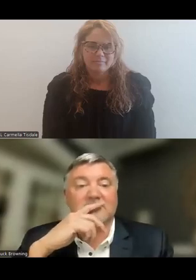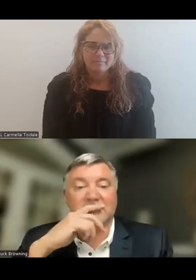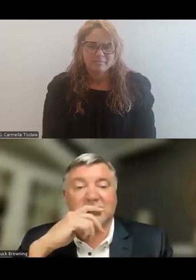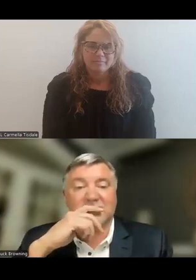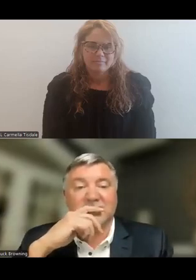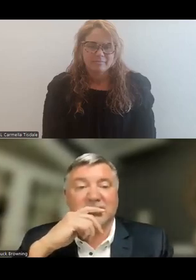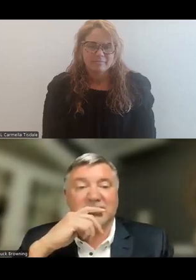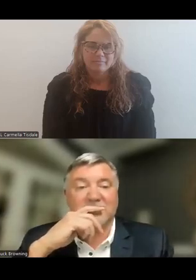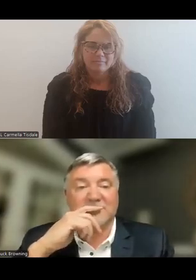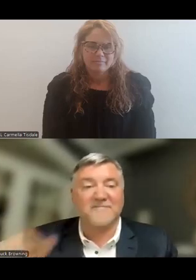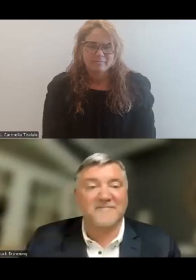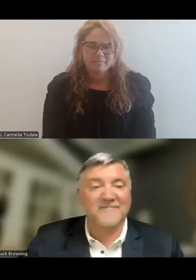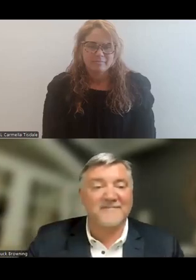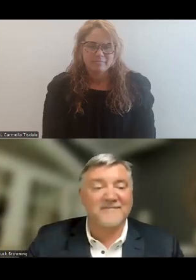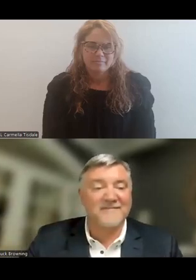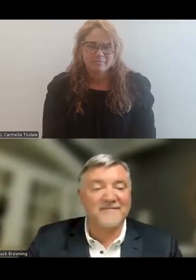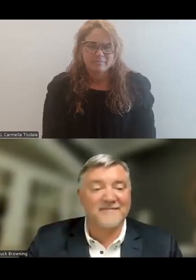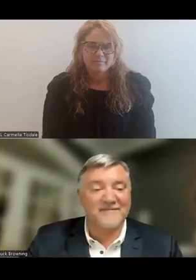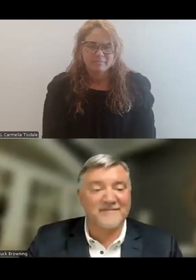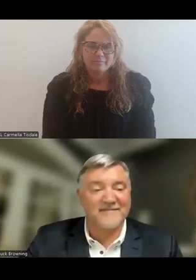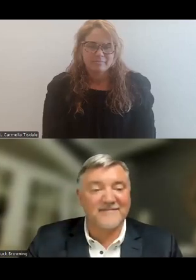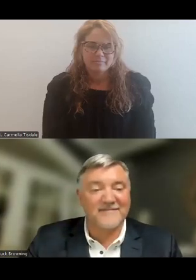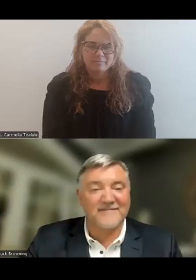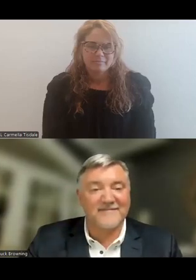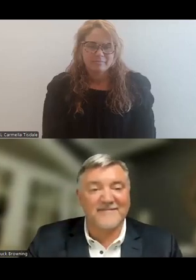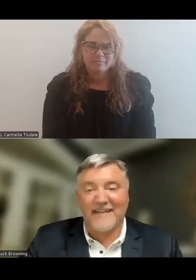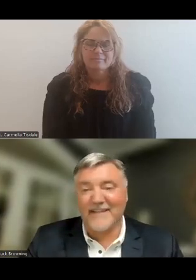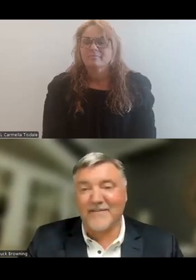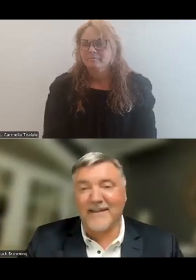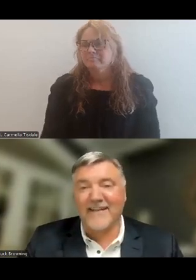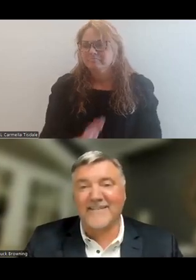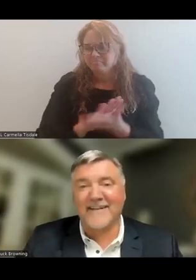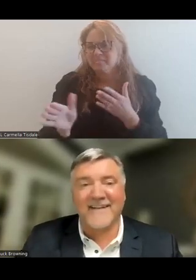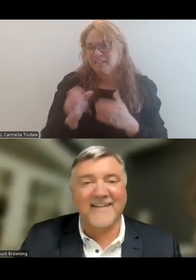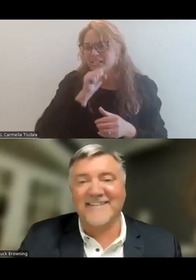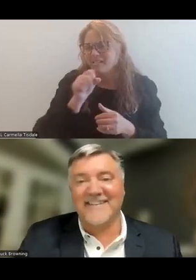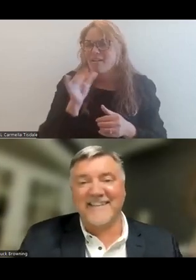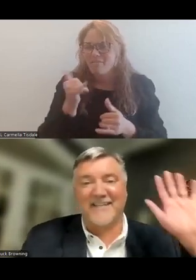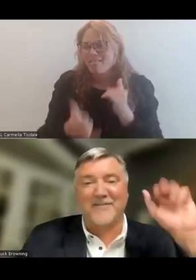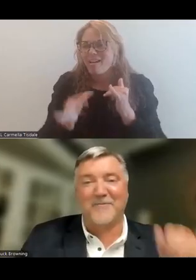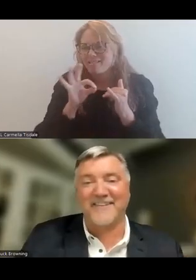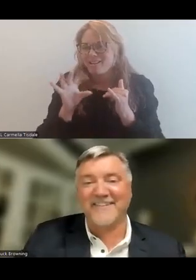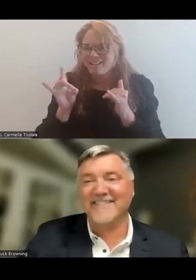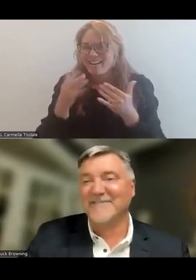text 988 Oklahoma's mental health laugh line nice love that last 988 thank you everyone fun